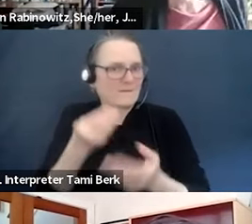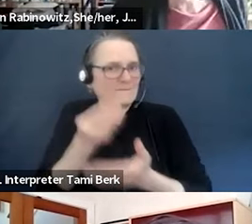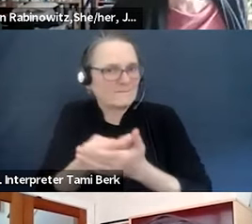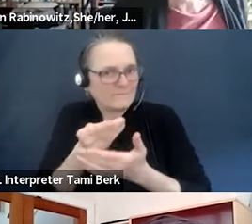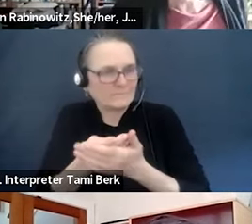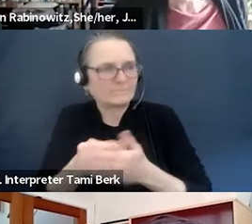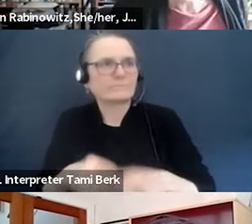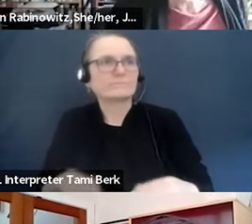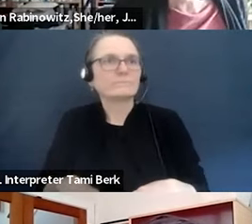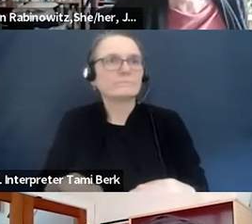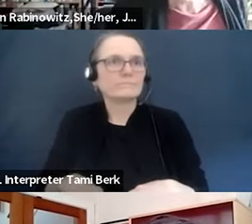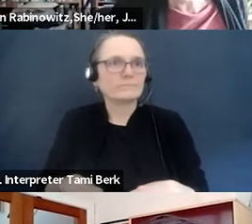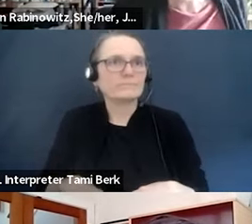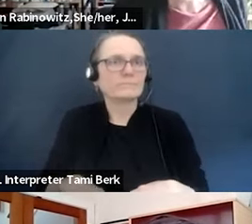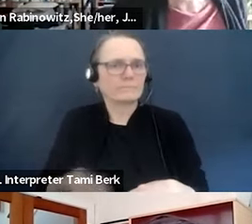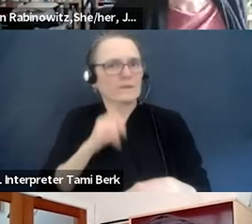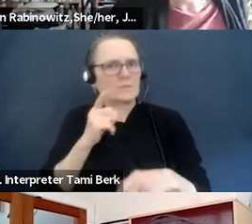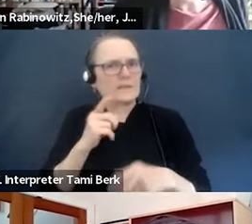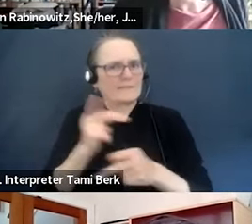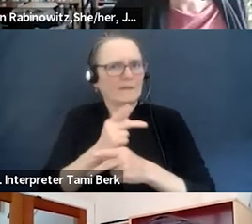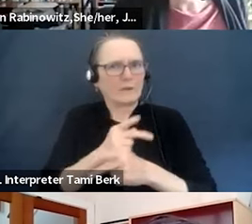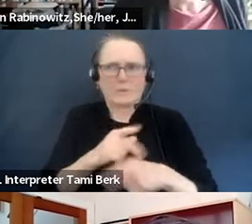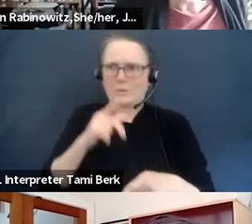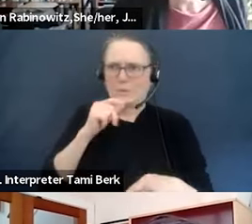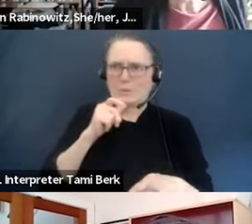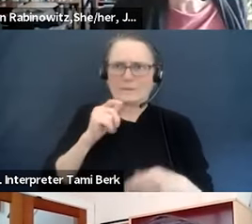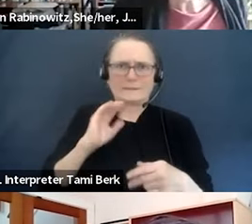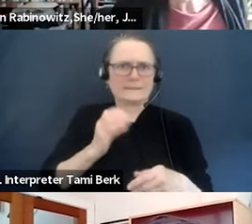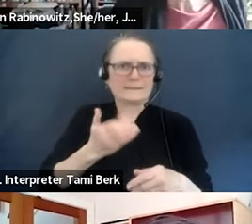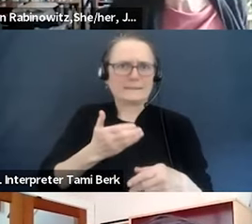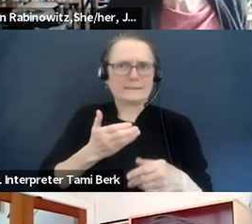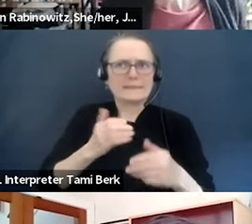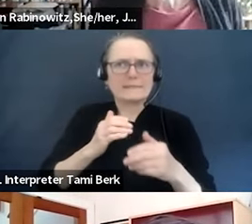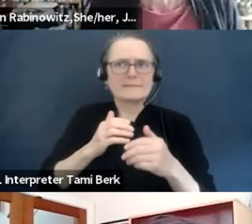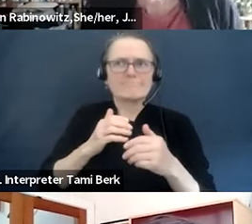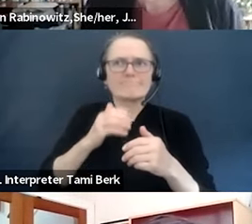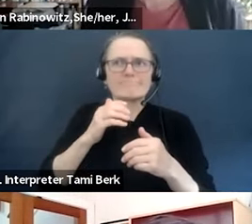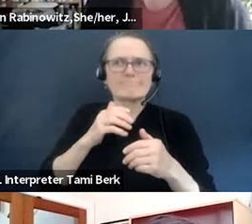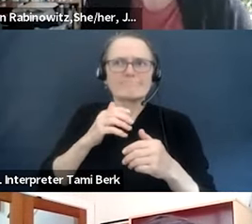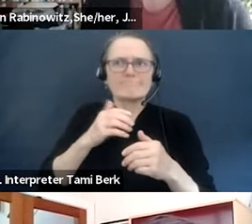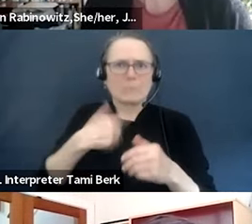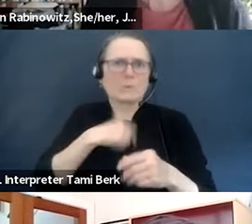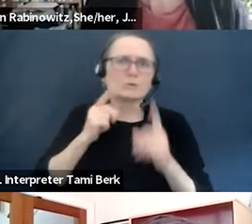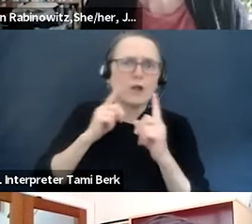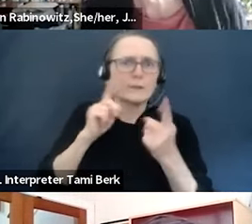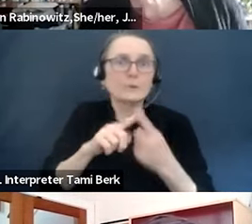segment and understand who we're talking to, and how to engage them with relevance